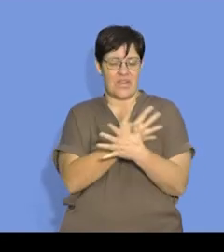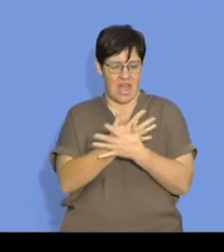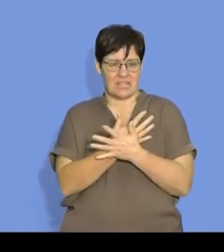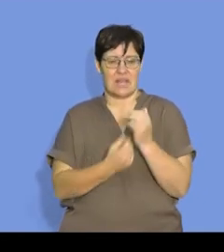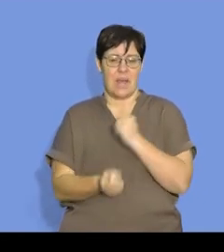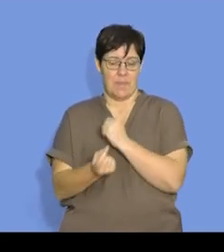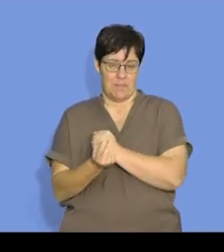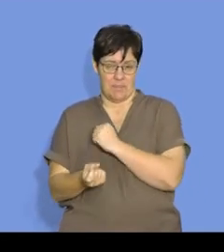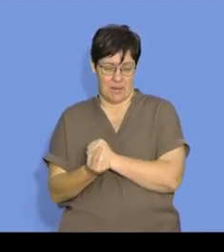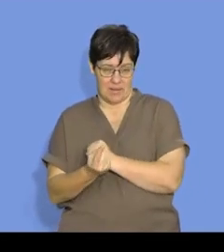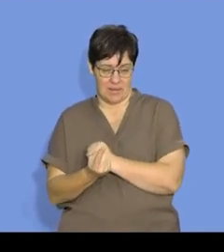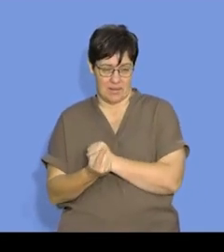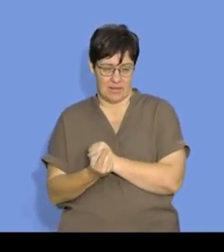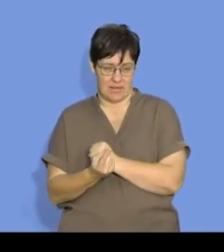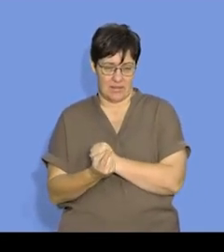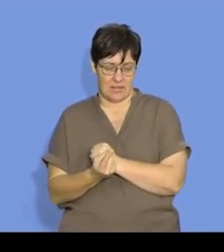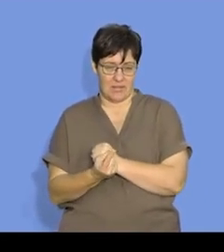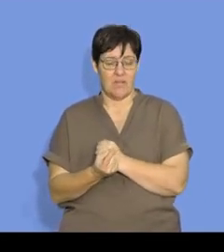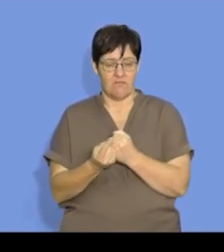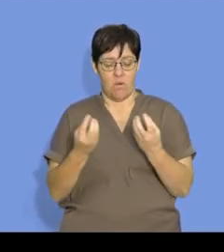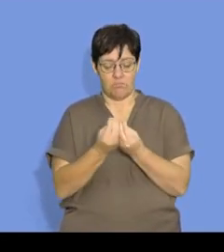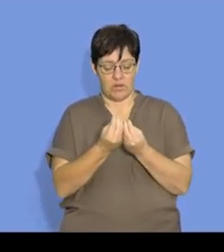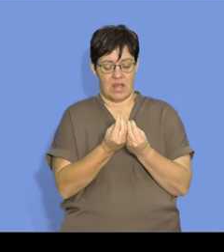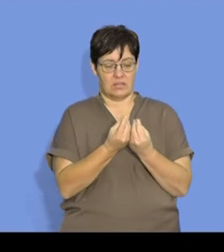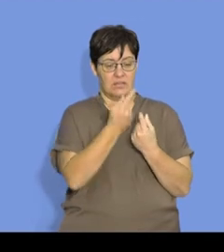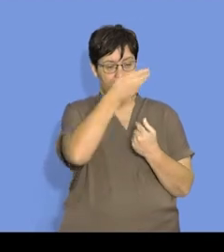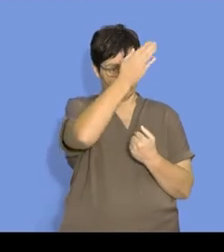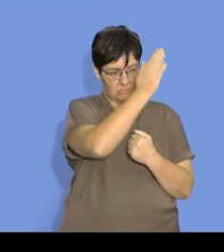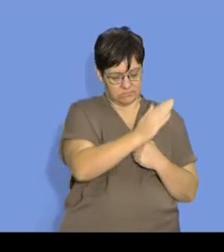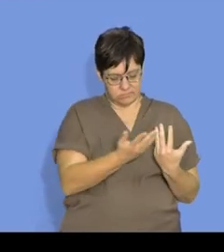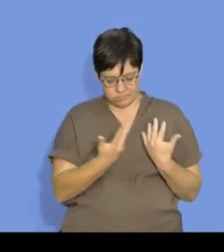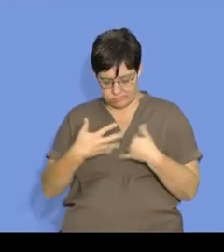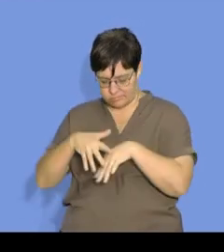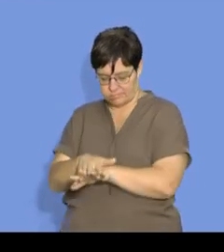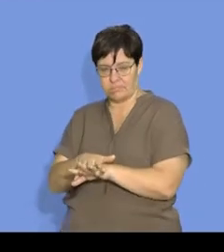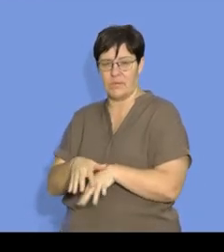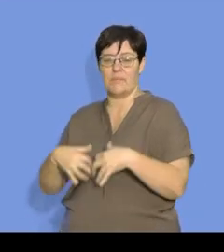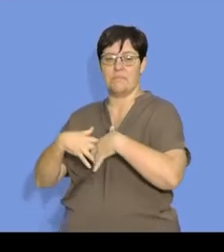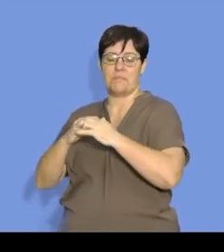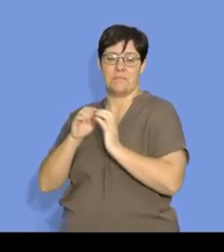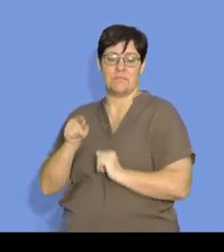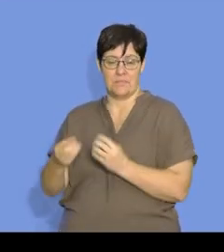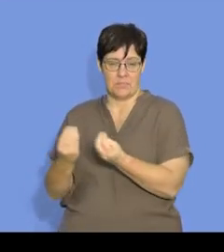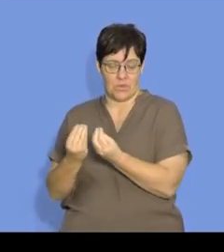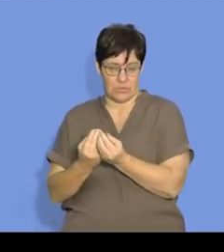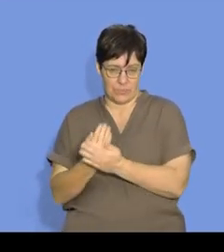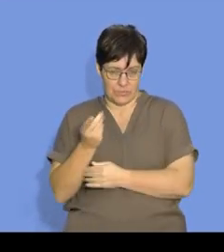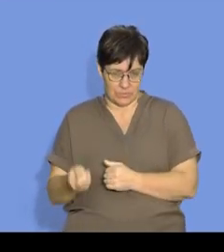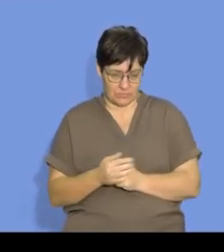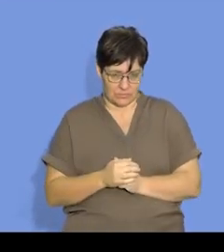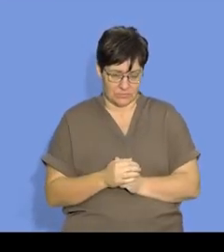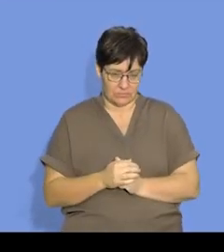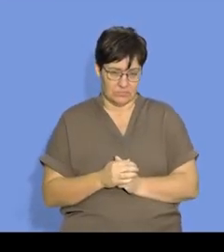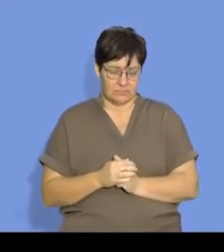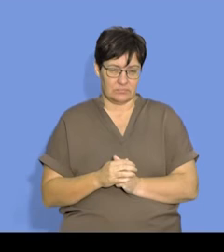manner form our product. As the reaction goes on, you will see that the